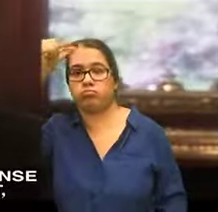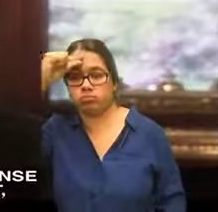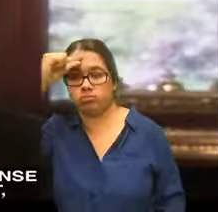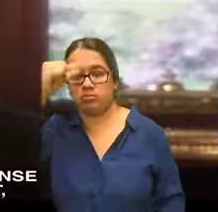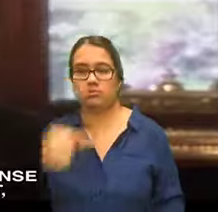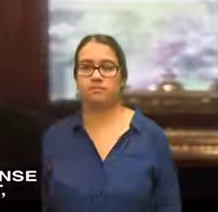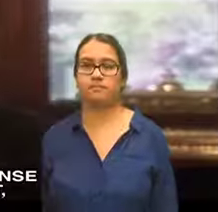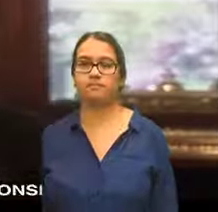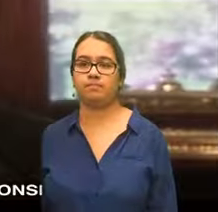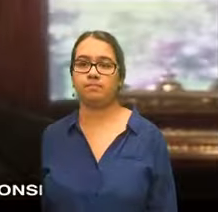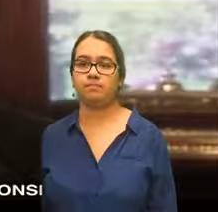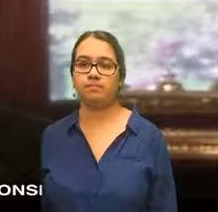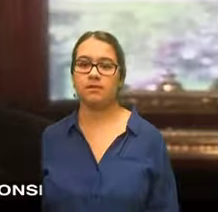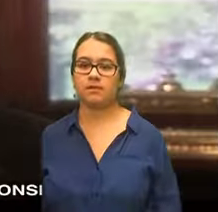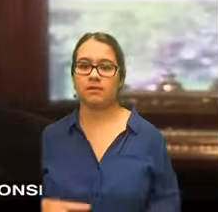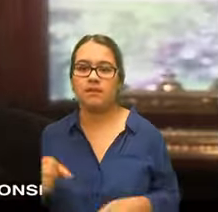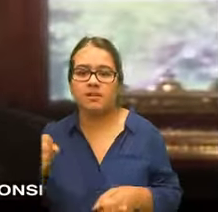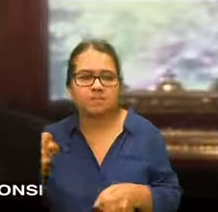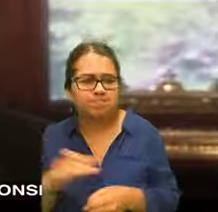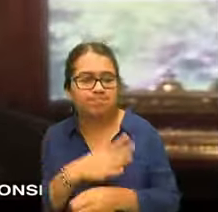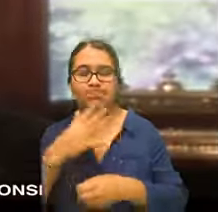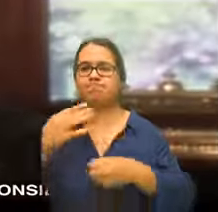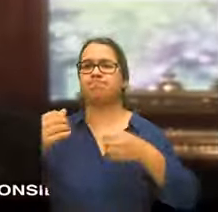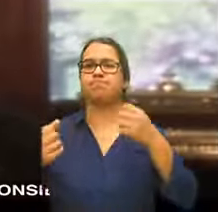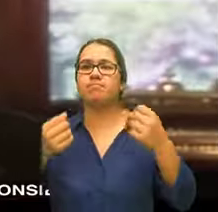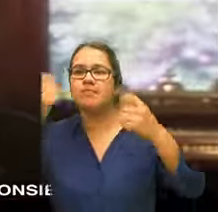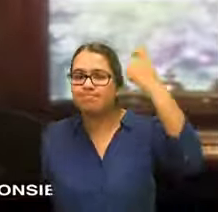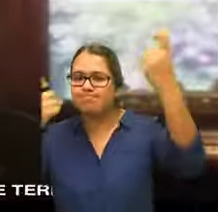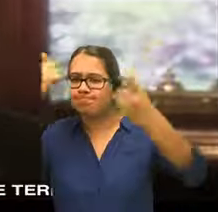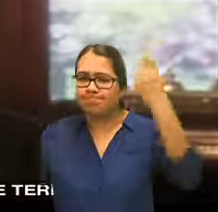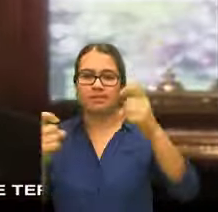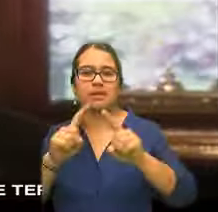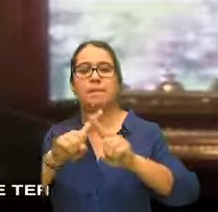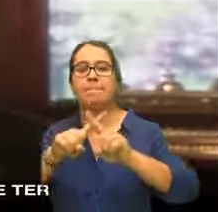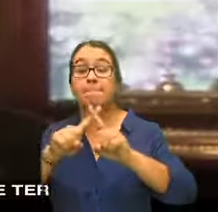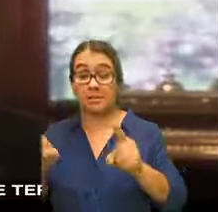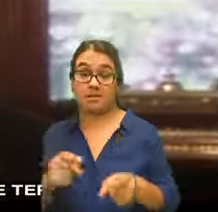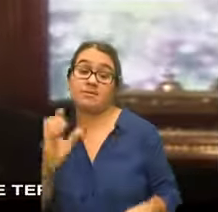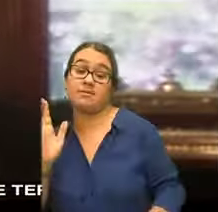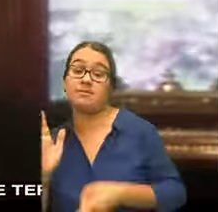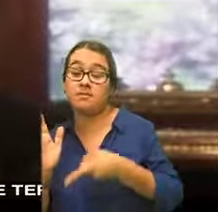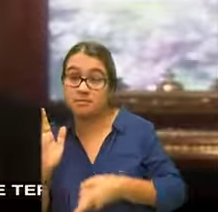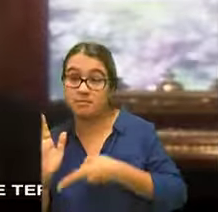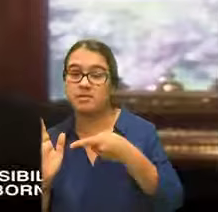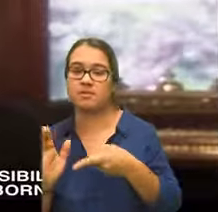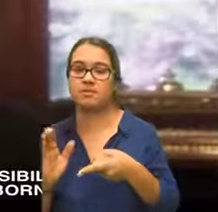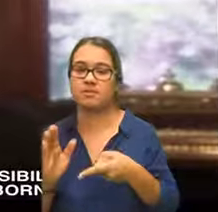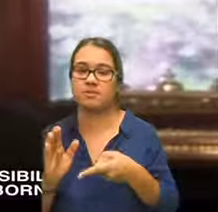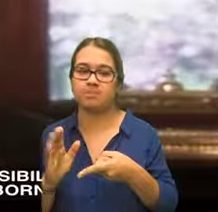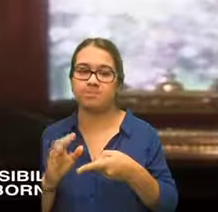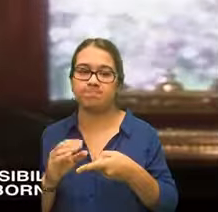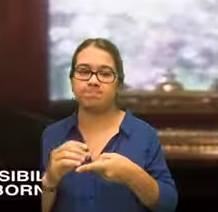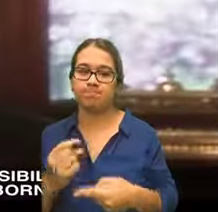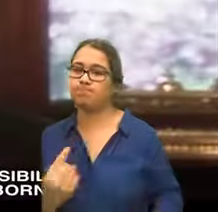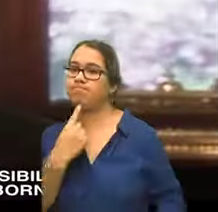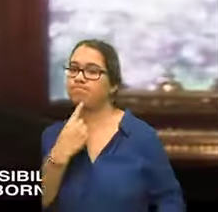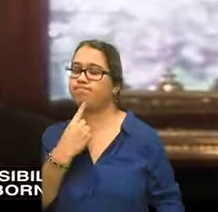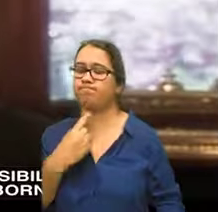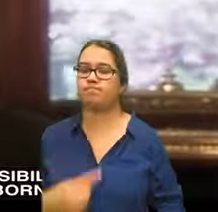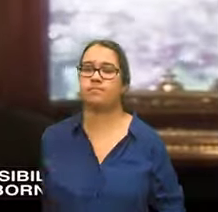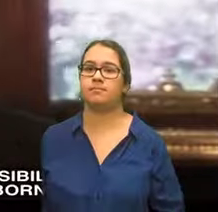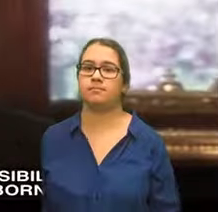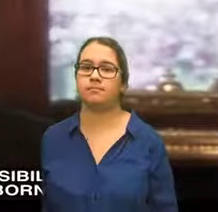sense of excitement but also awe and responsibility I mean they felt, they used the term we have the